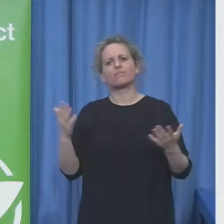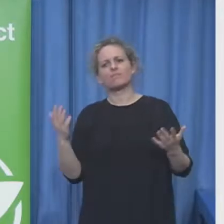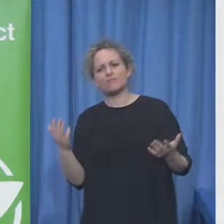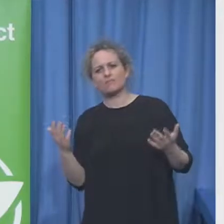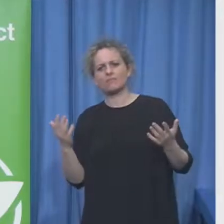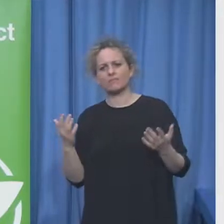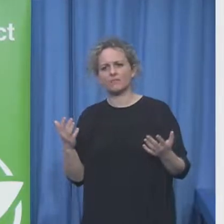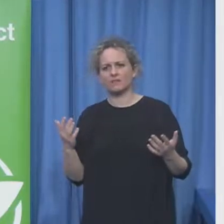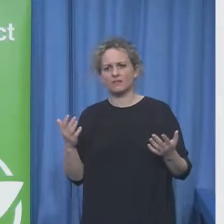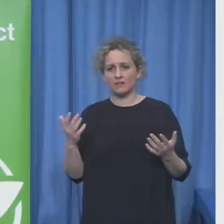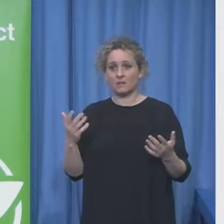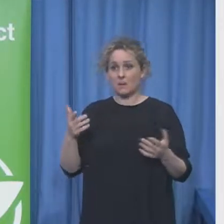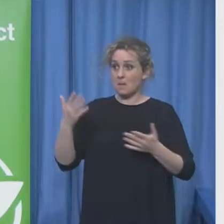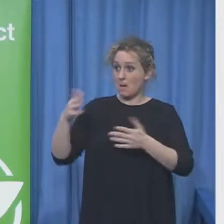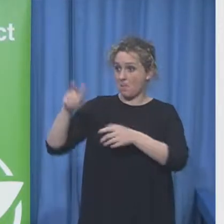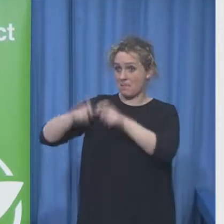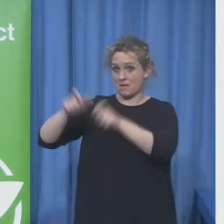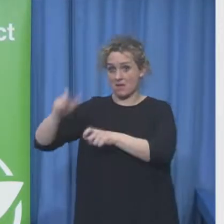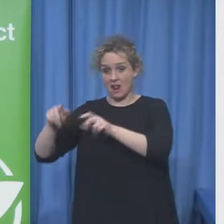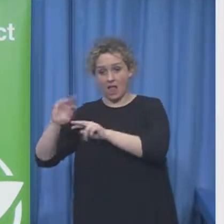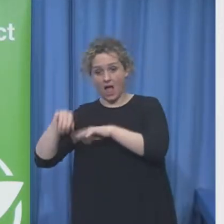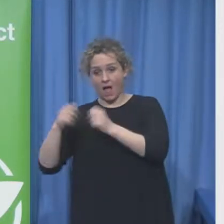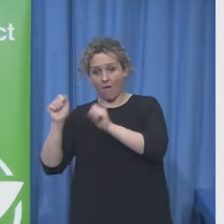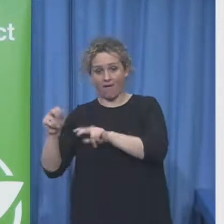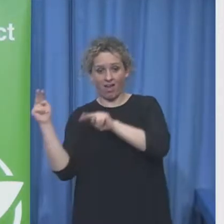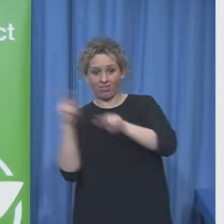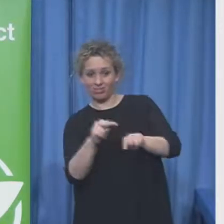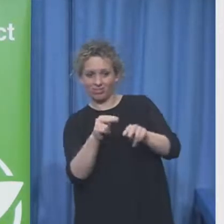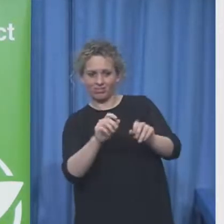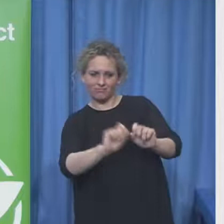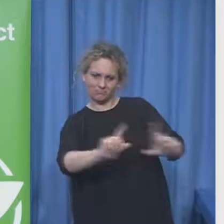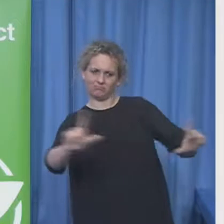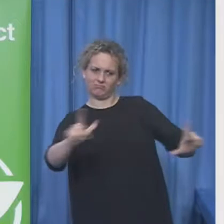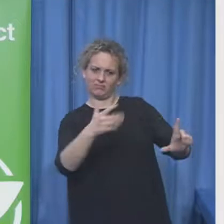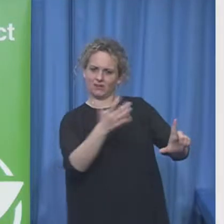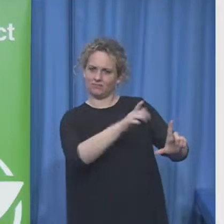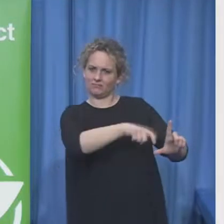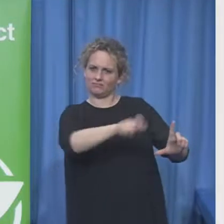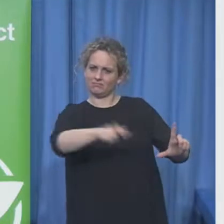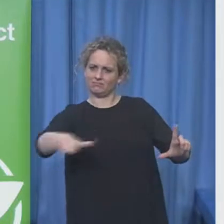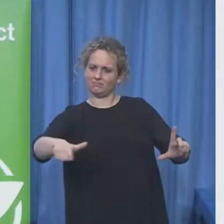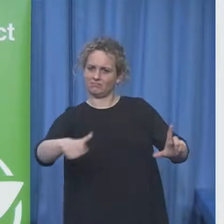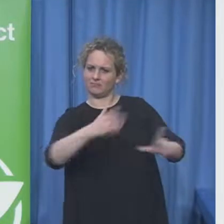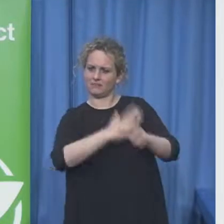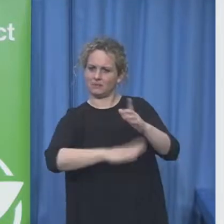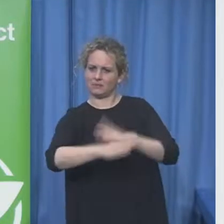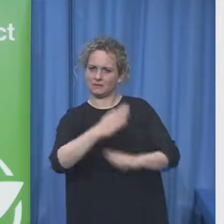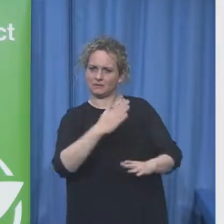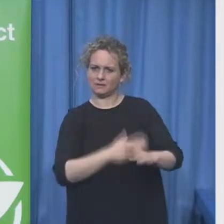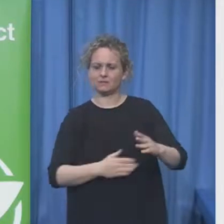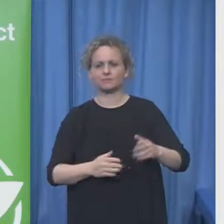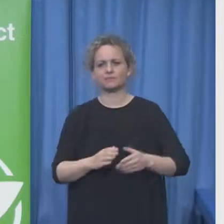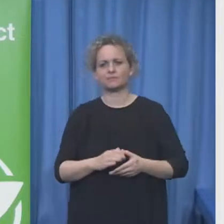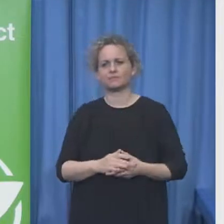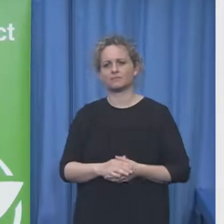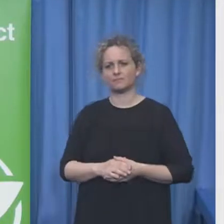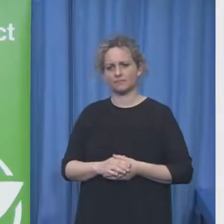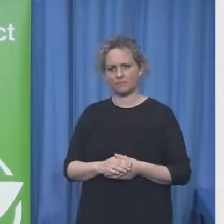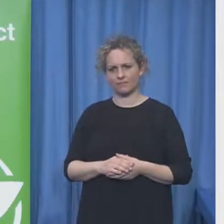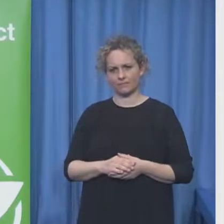America where they had a poster that showed an elderly gentleman from the back and it said you know